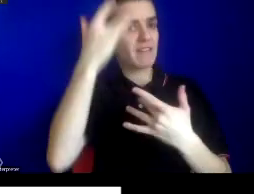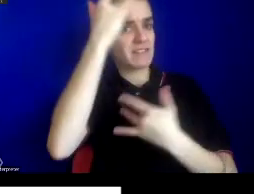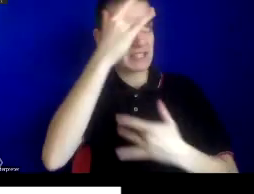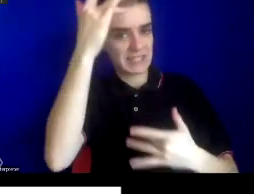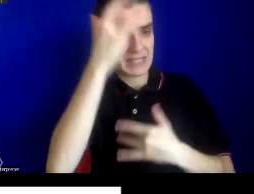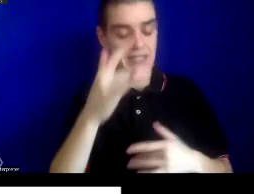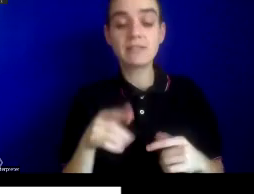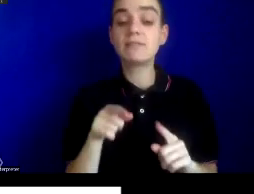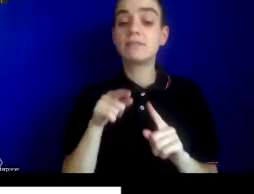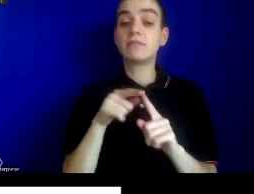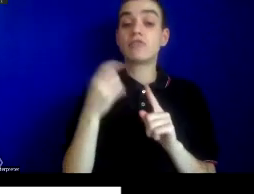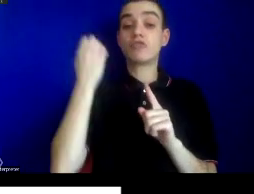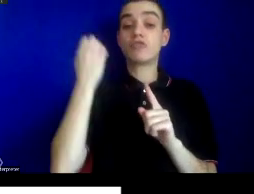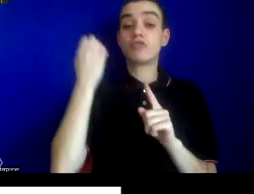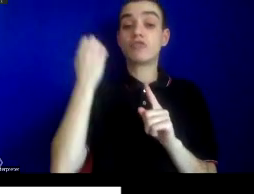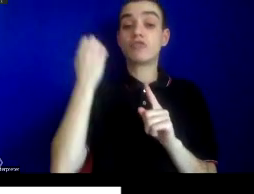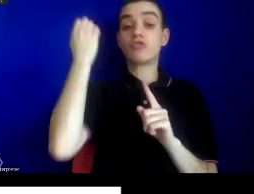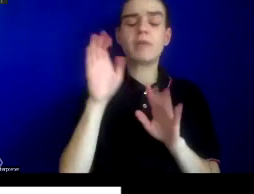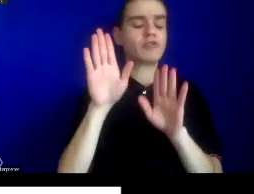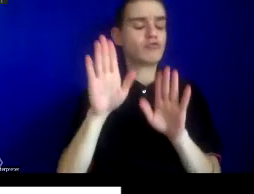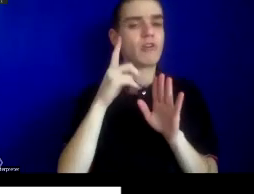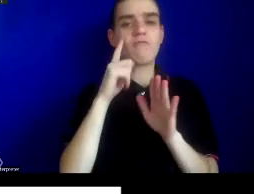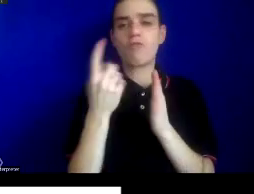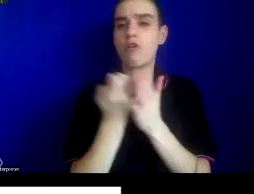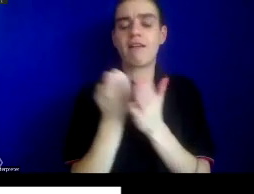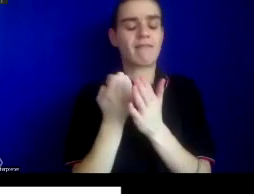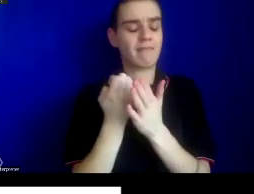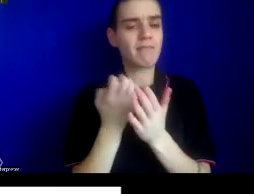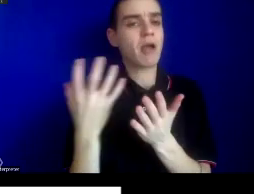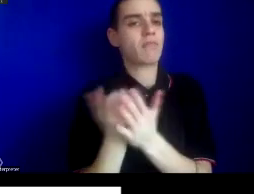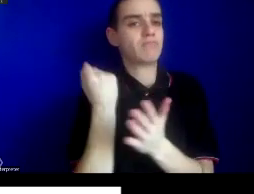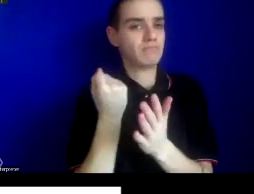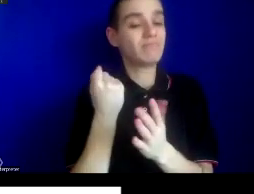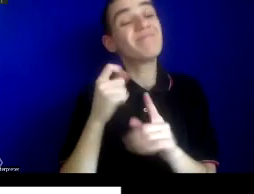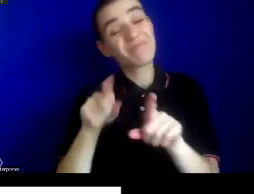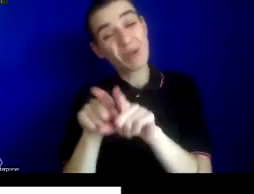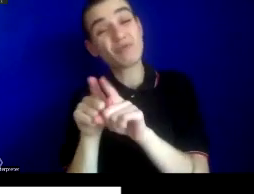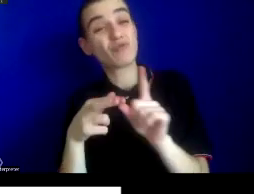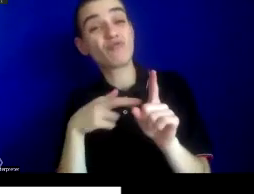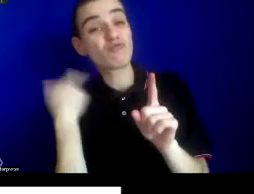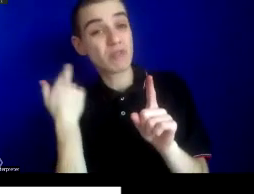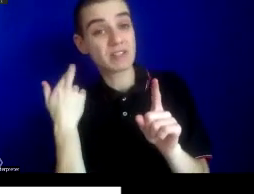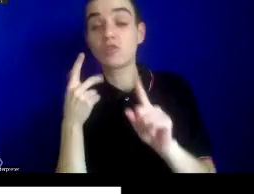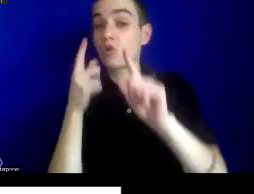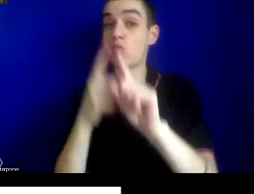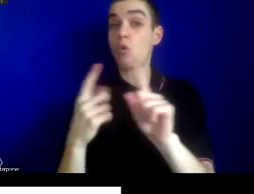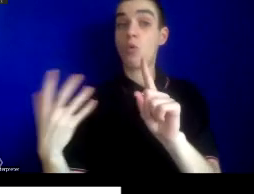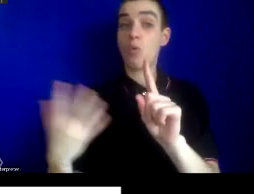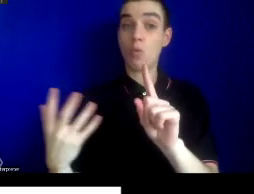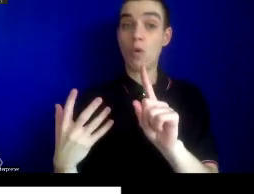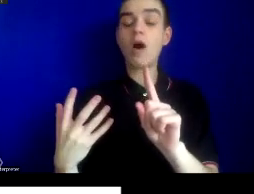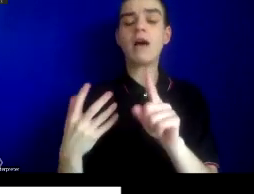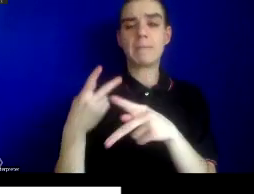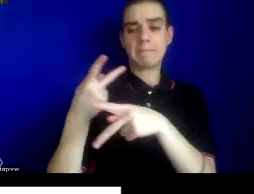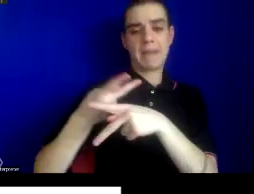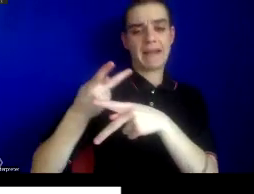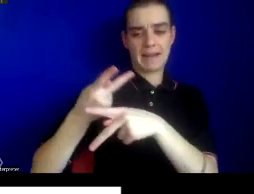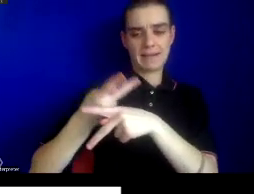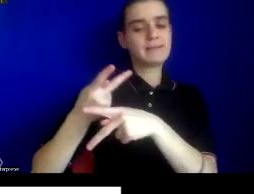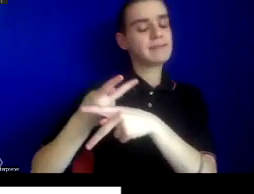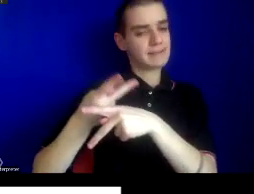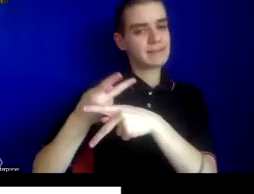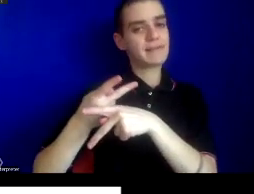for great economic exploitation, but also great risk. The objective then must be both the maintenance of